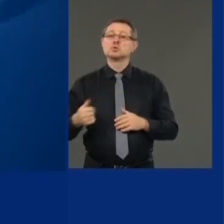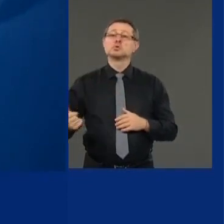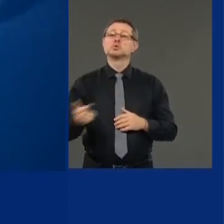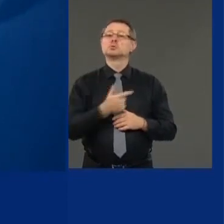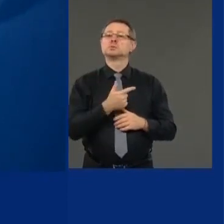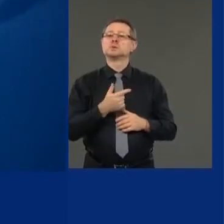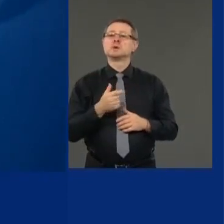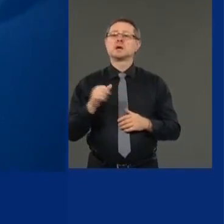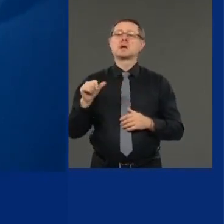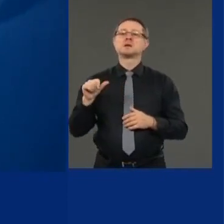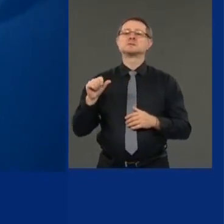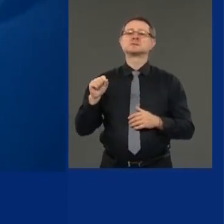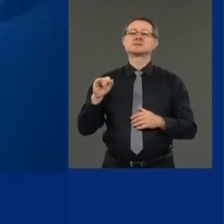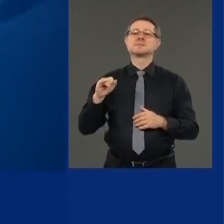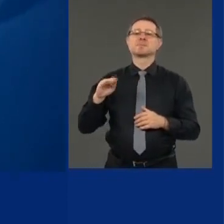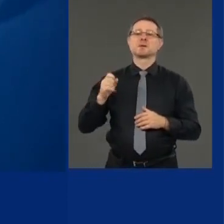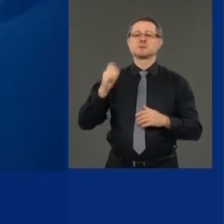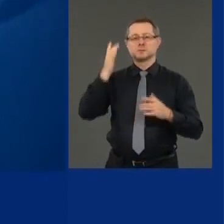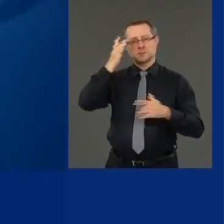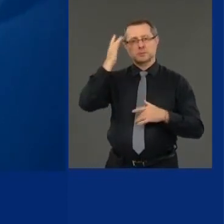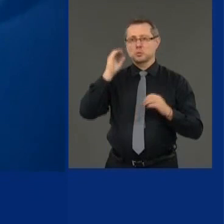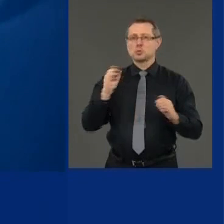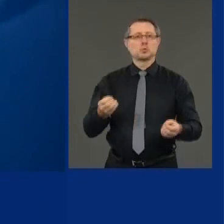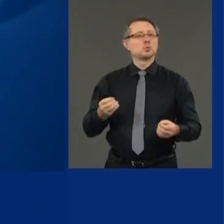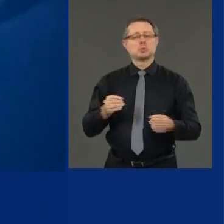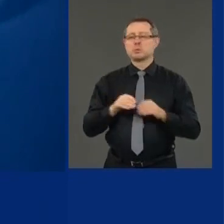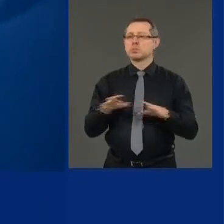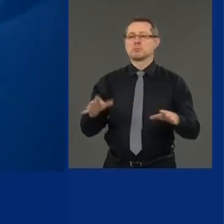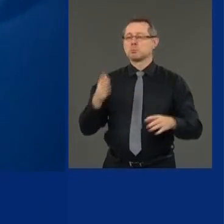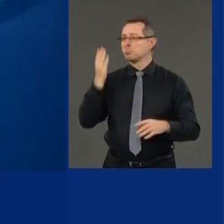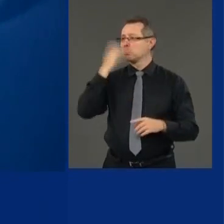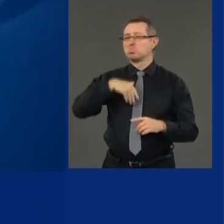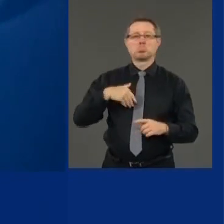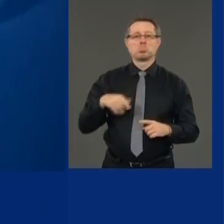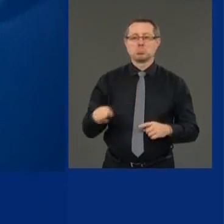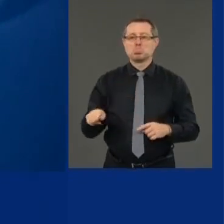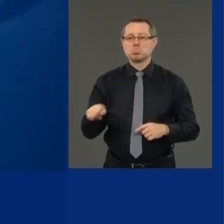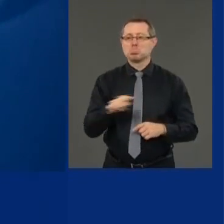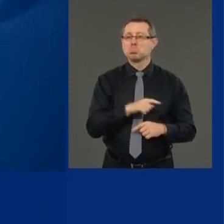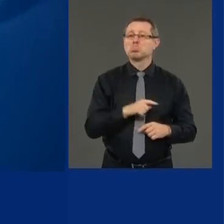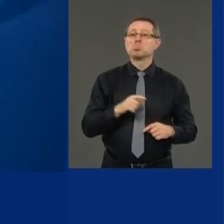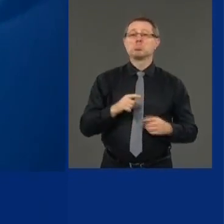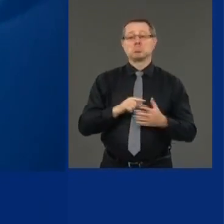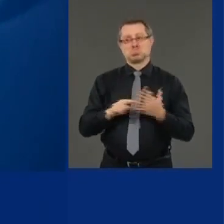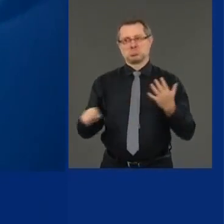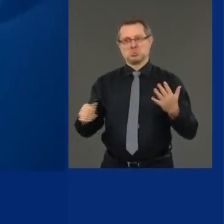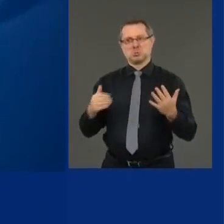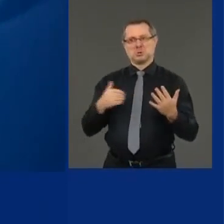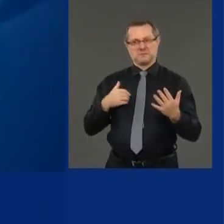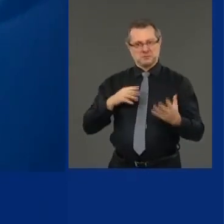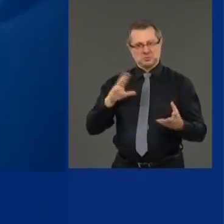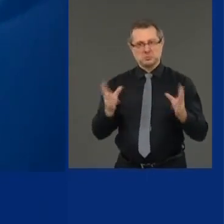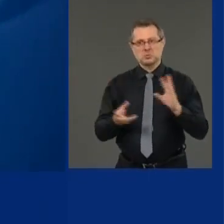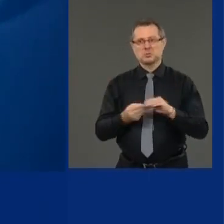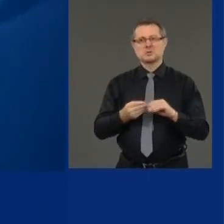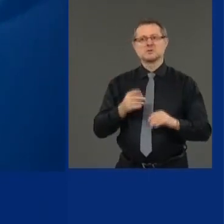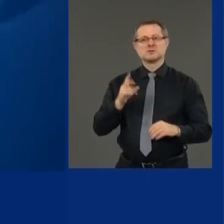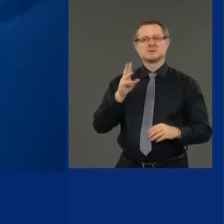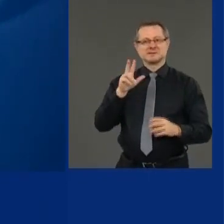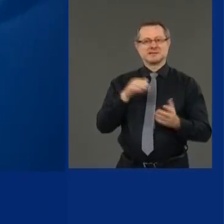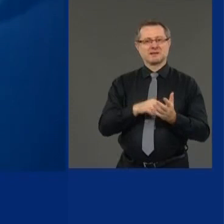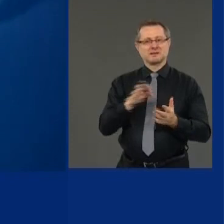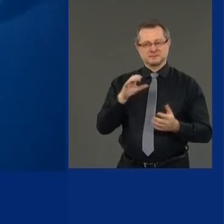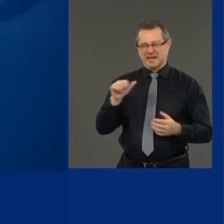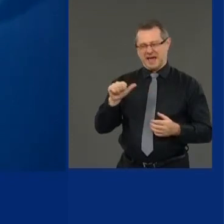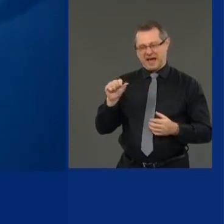because symptomatic people had been tested. These were asymptomatic people, the entire population. Uh, so that was a